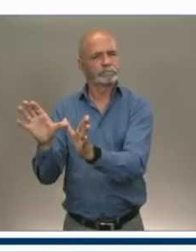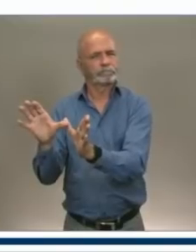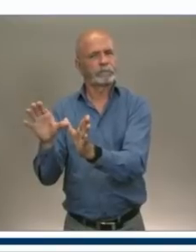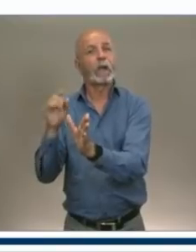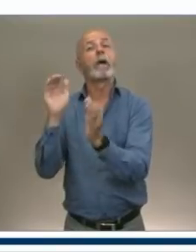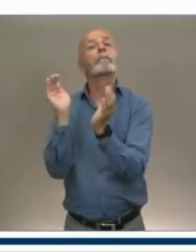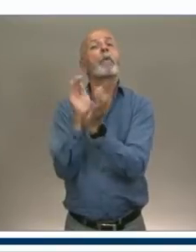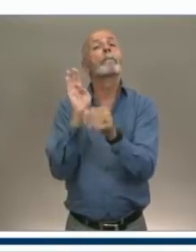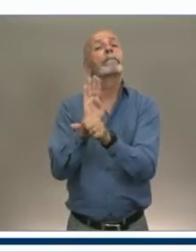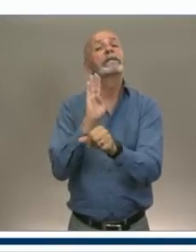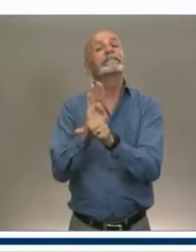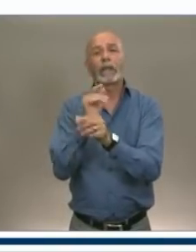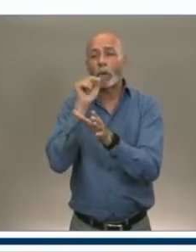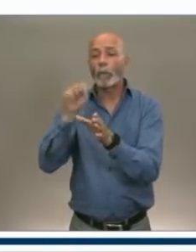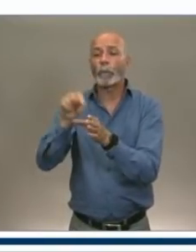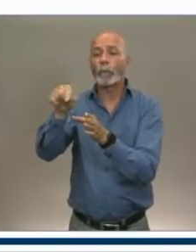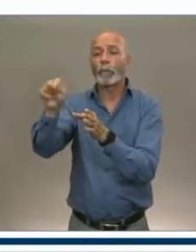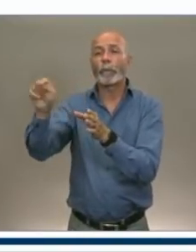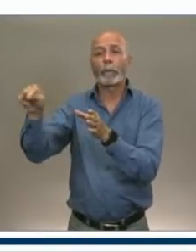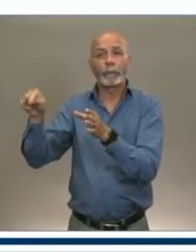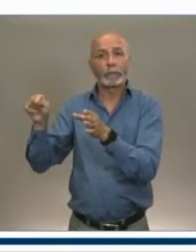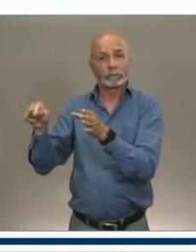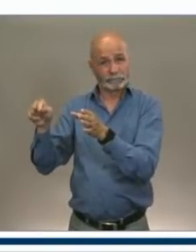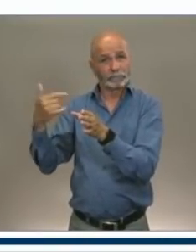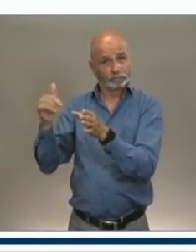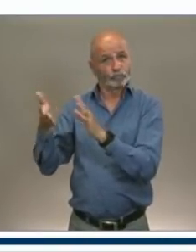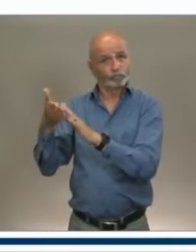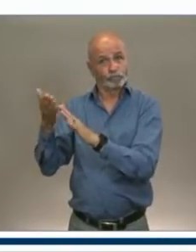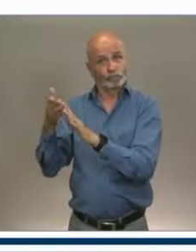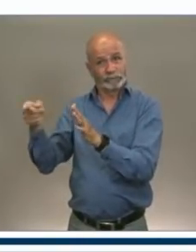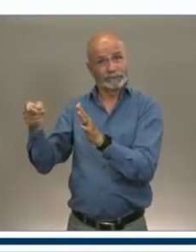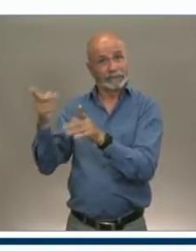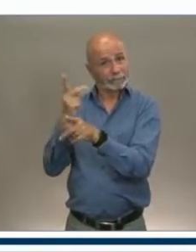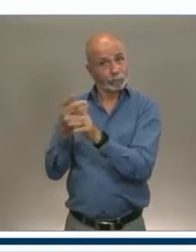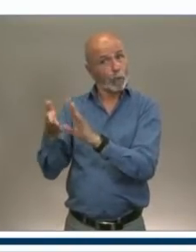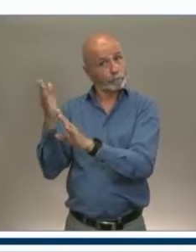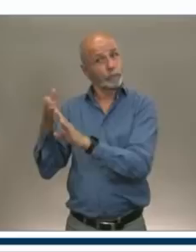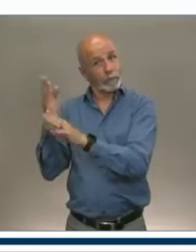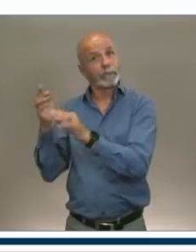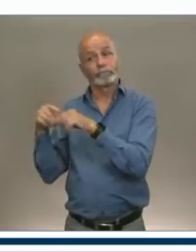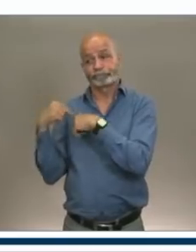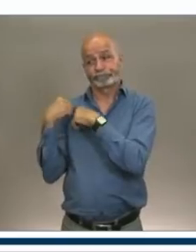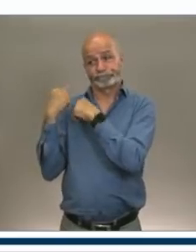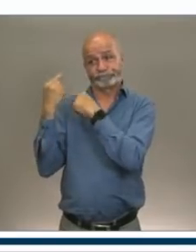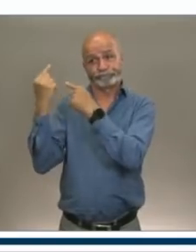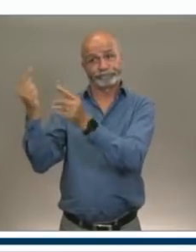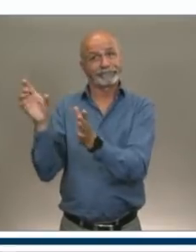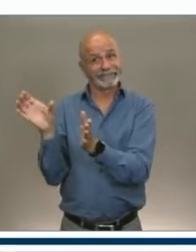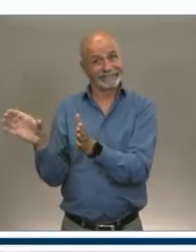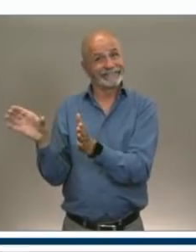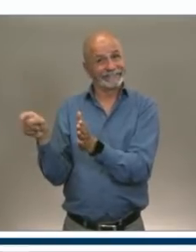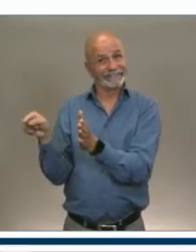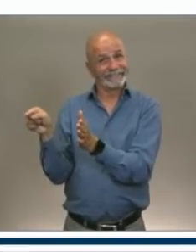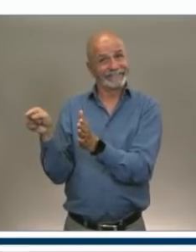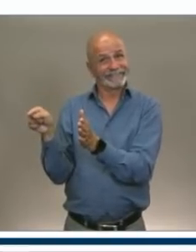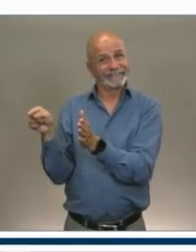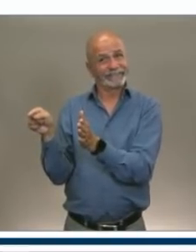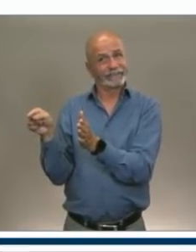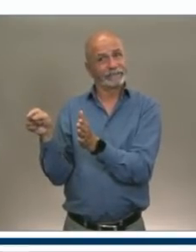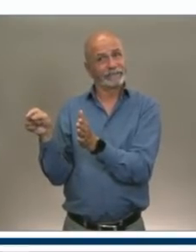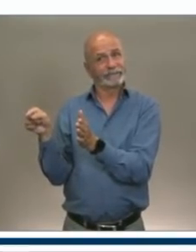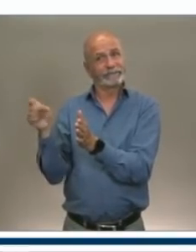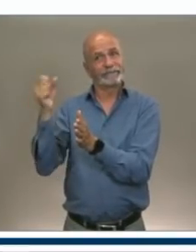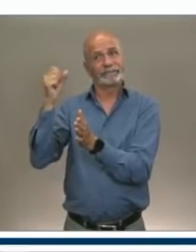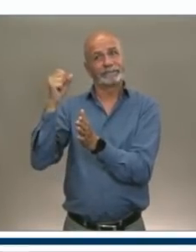individuals that could, that could stay there, depending on the rooms they have, they will receive $1,000 per